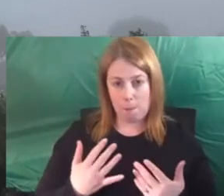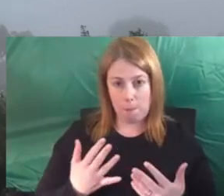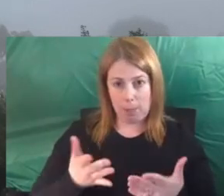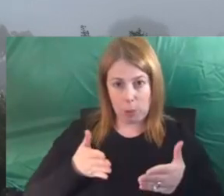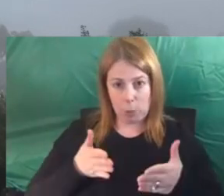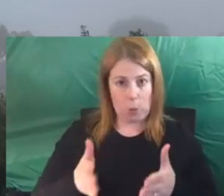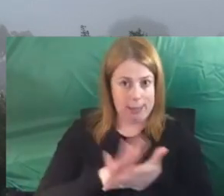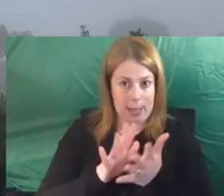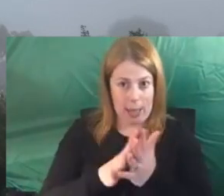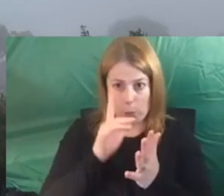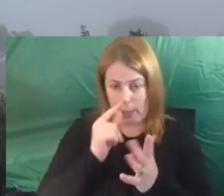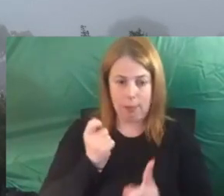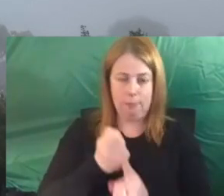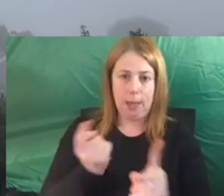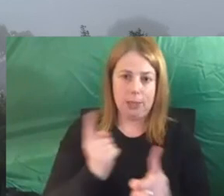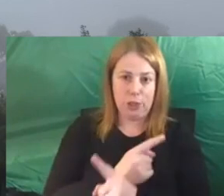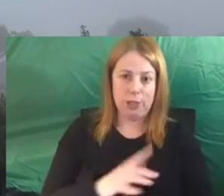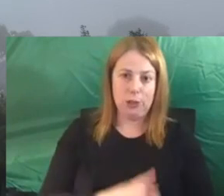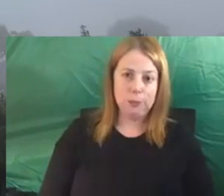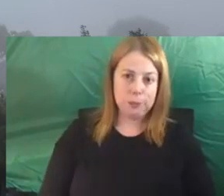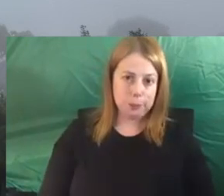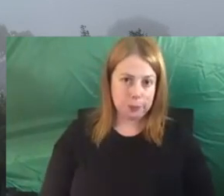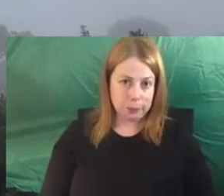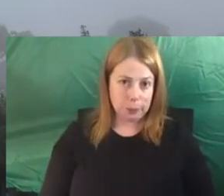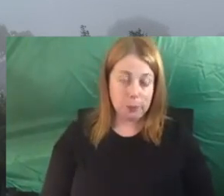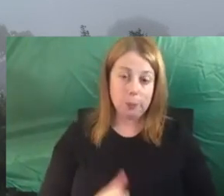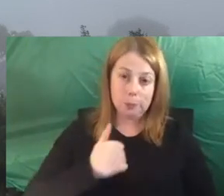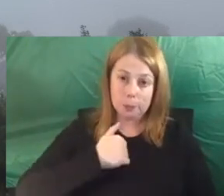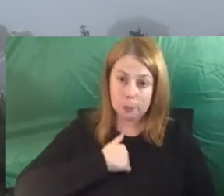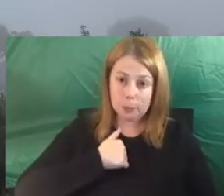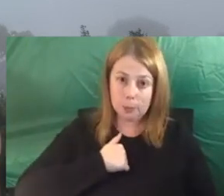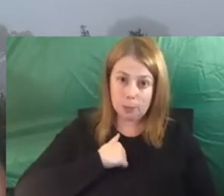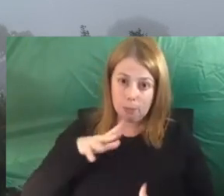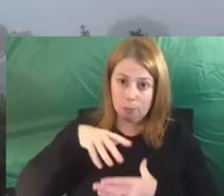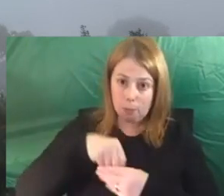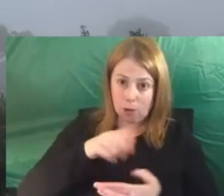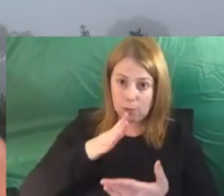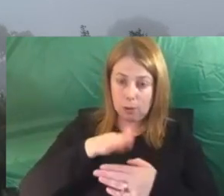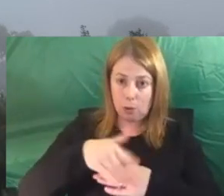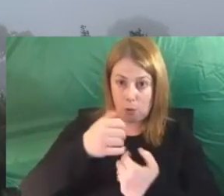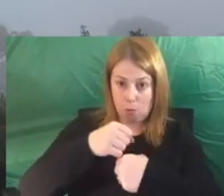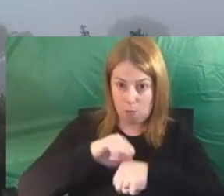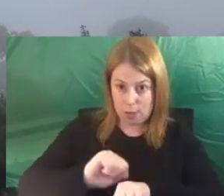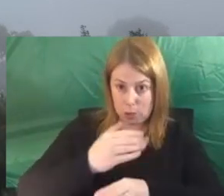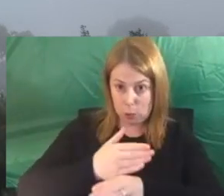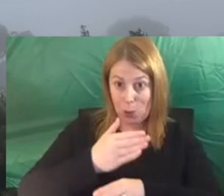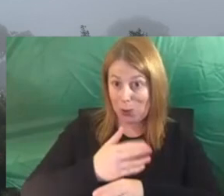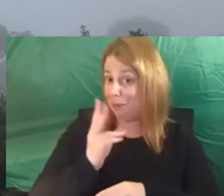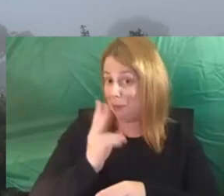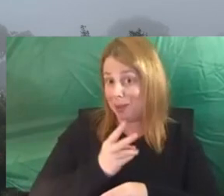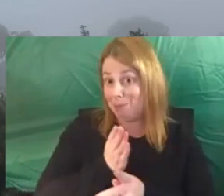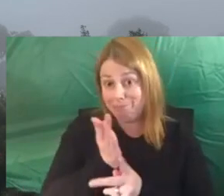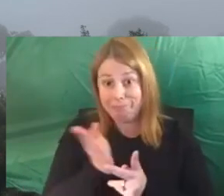for change. So my particular journey around the prevention work has many threads. And